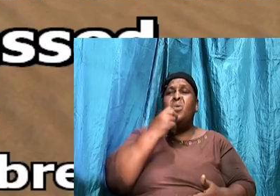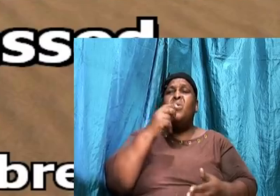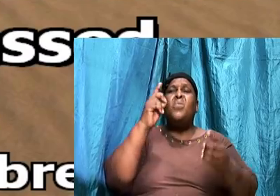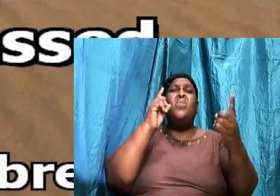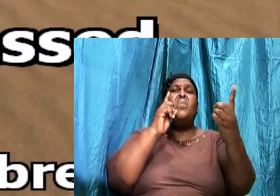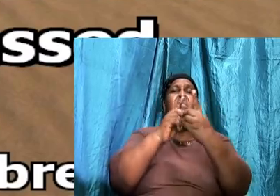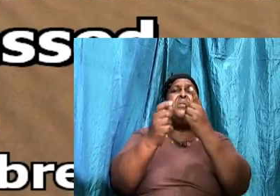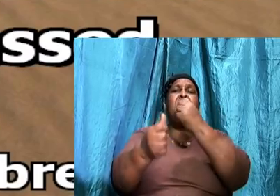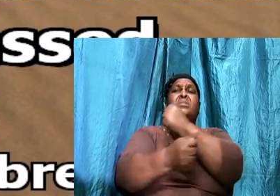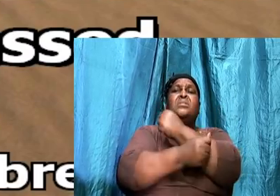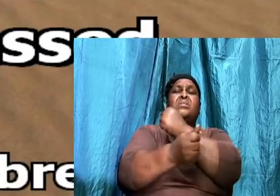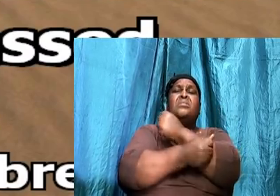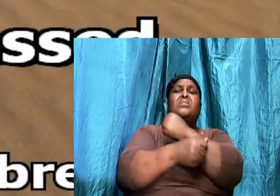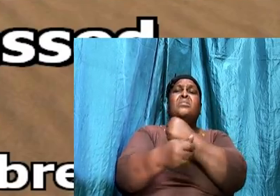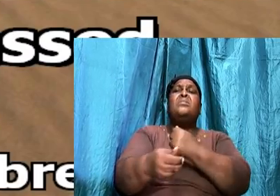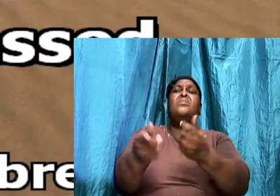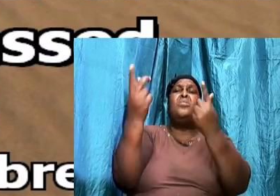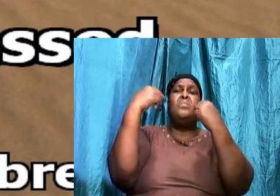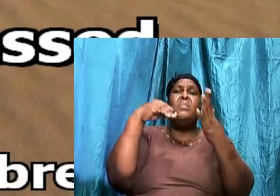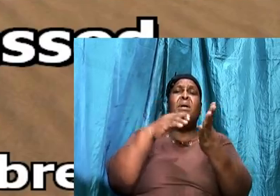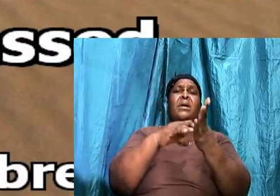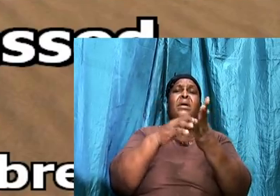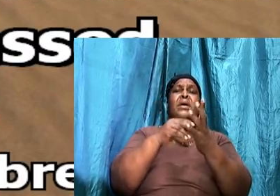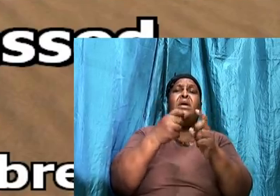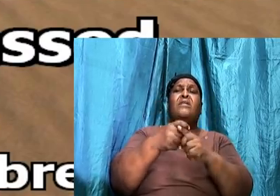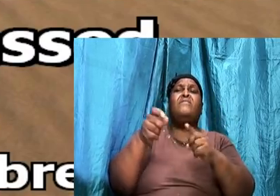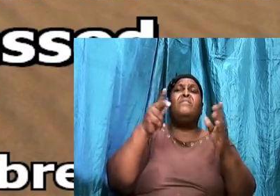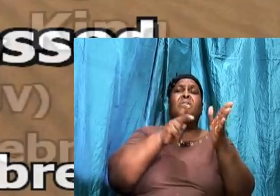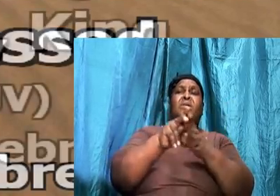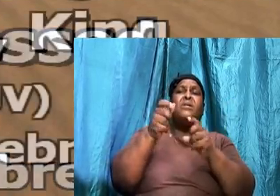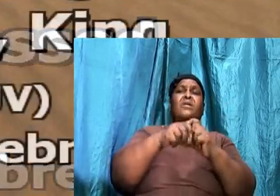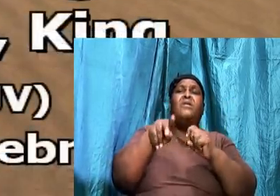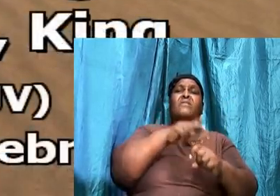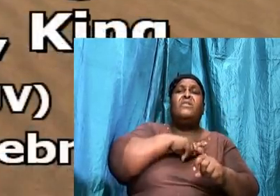Returning from the slaughter of the kings. And bless him.